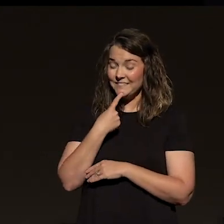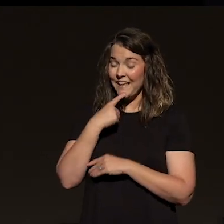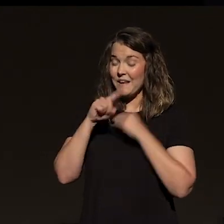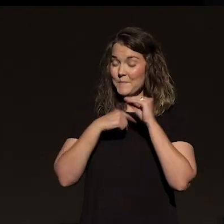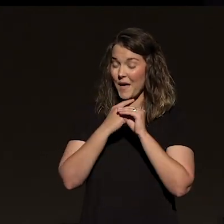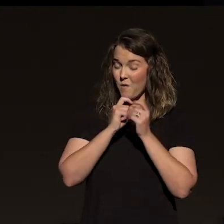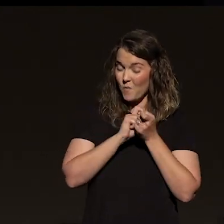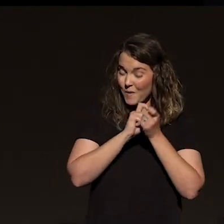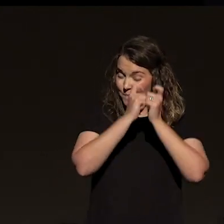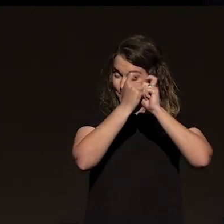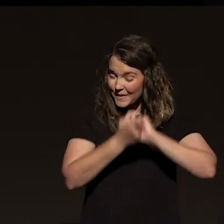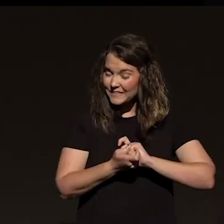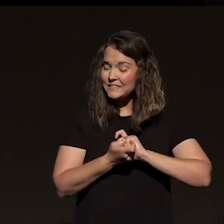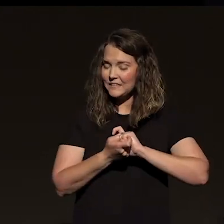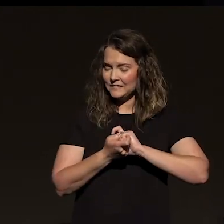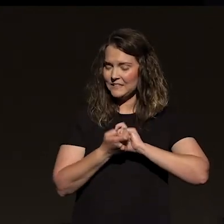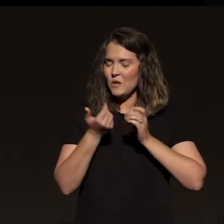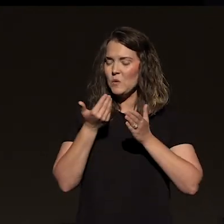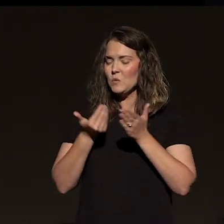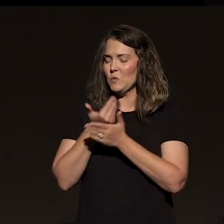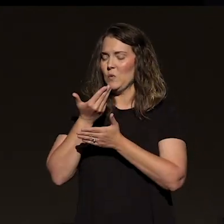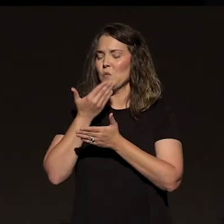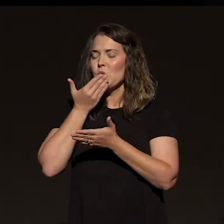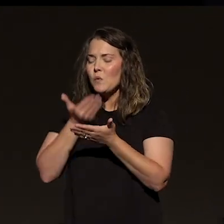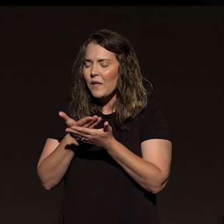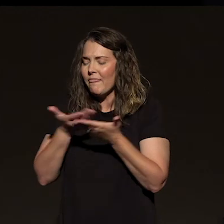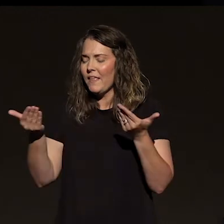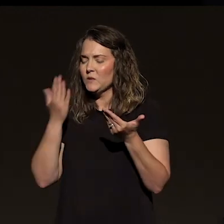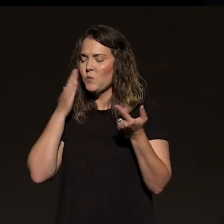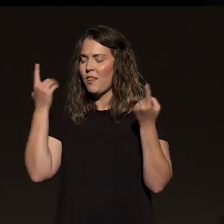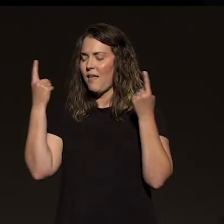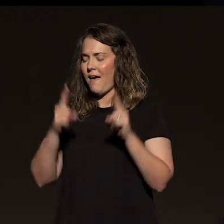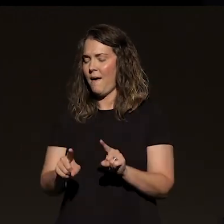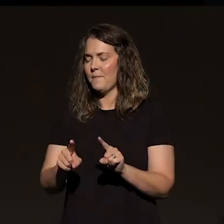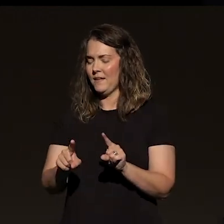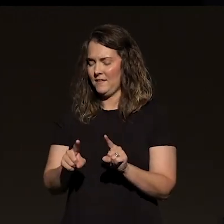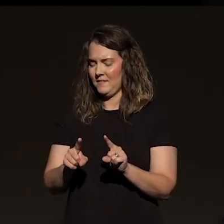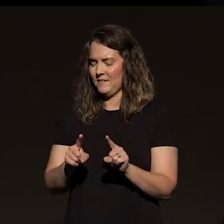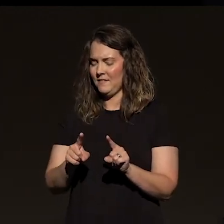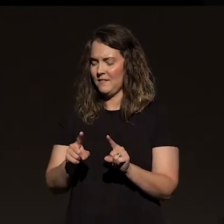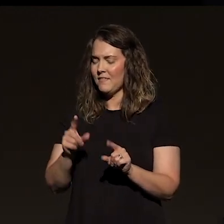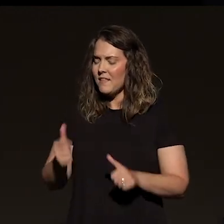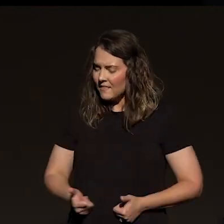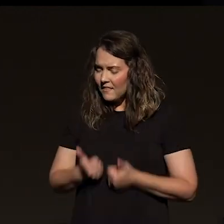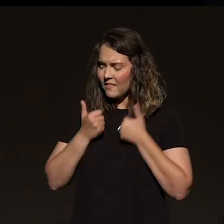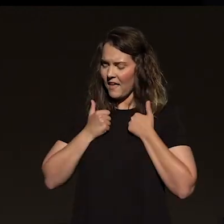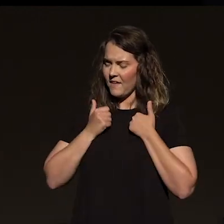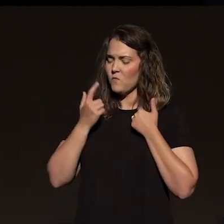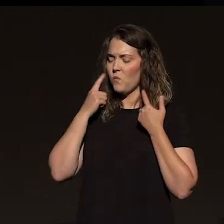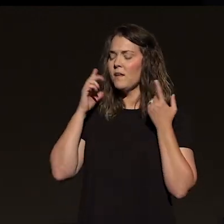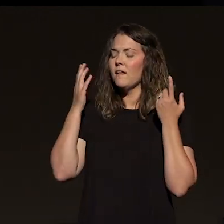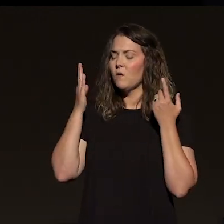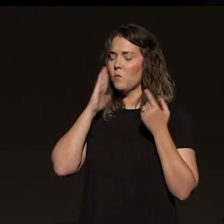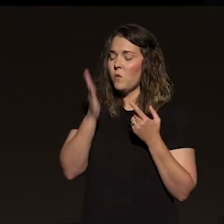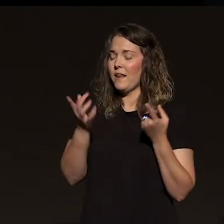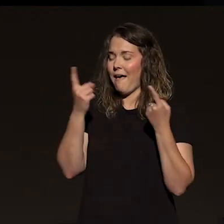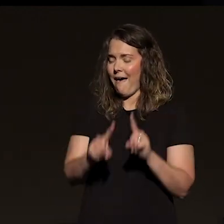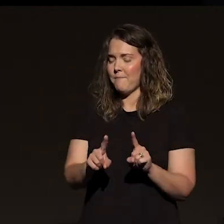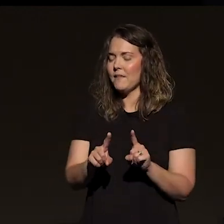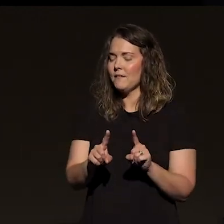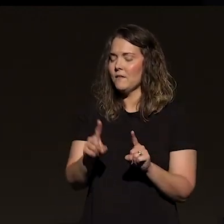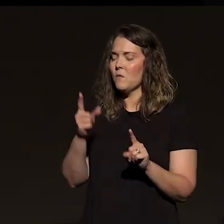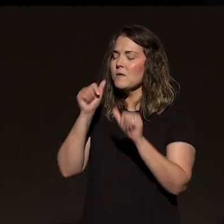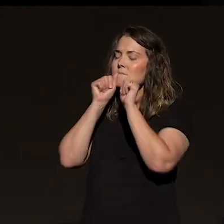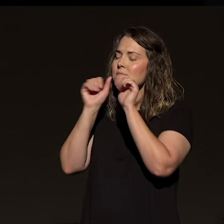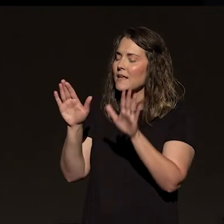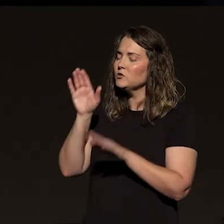that new things would come, beauty out of ashes, God, glory out of shame, that God, would come from death. We bless you. We praise